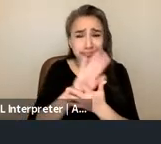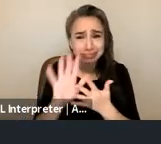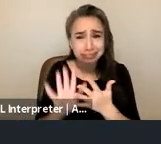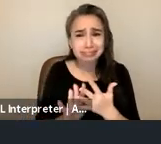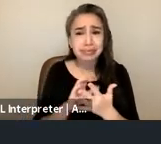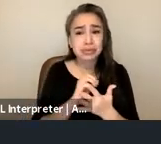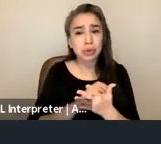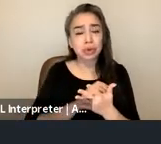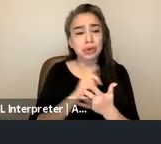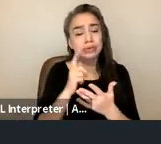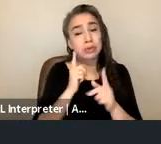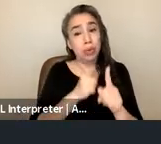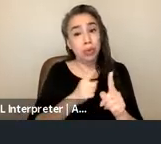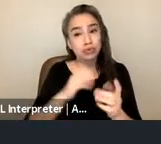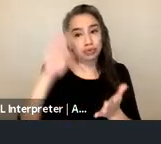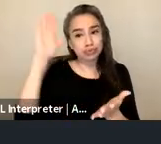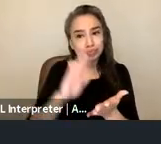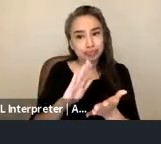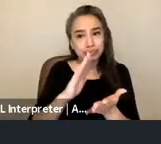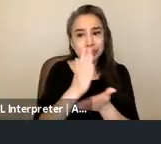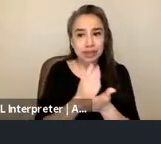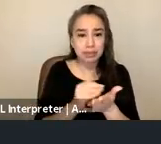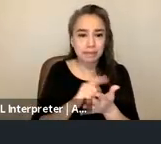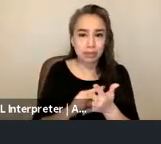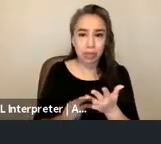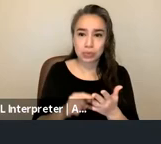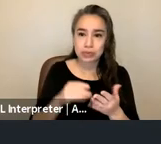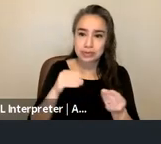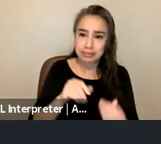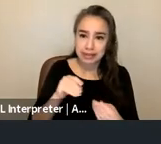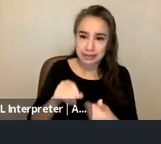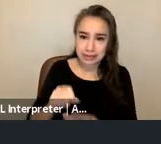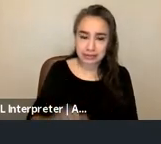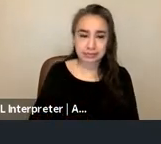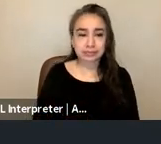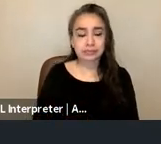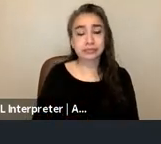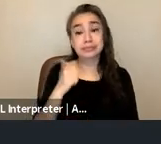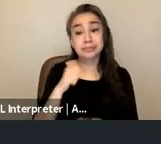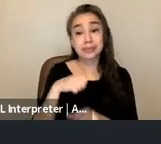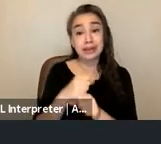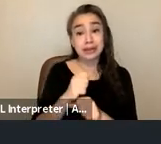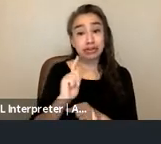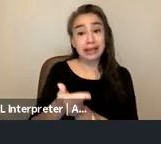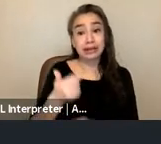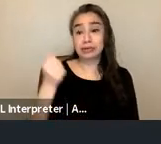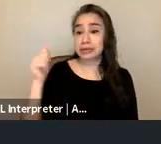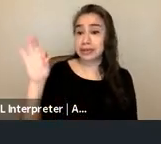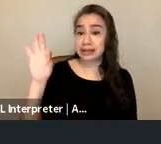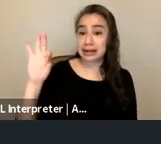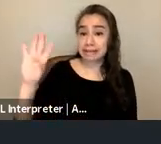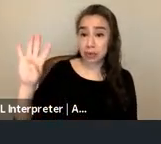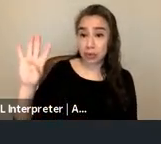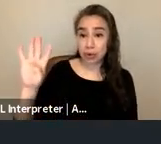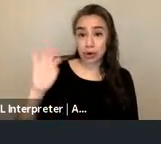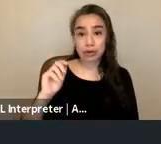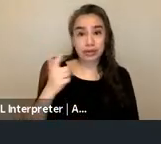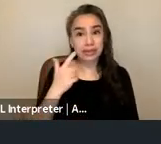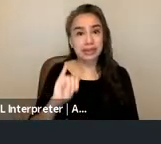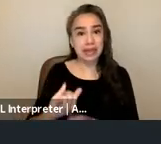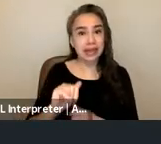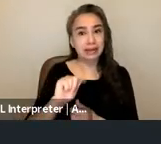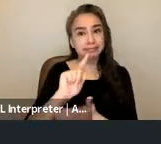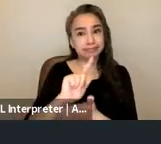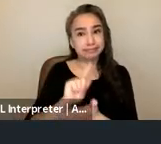of those those expenses a decade later in 1994 landmark legislation the violence against